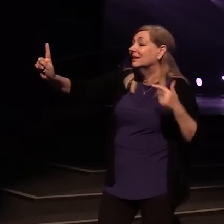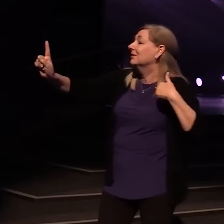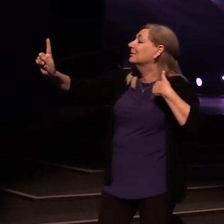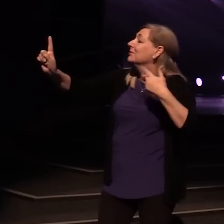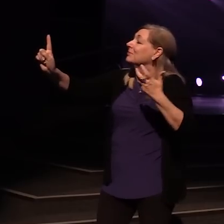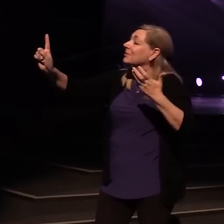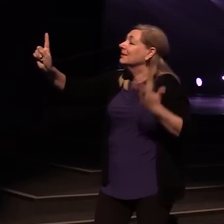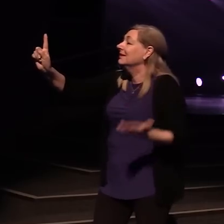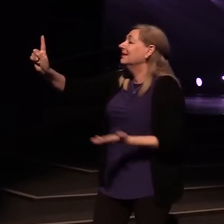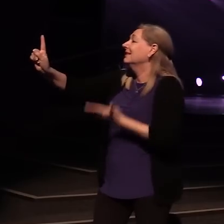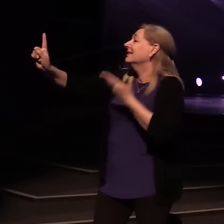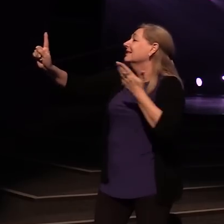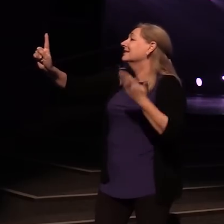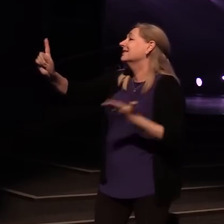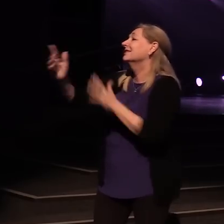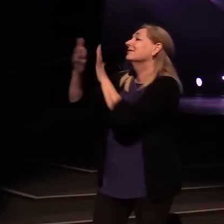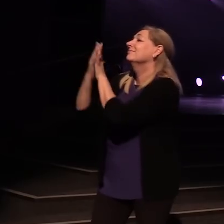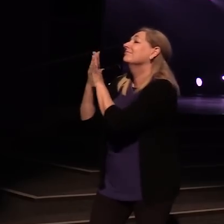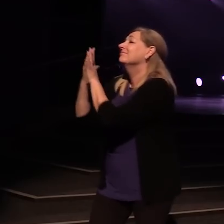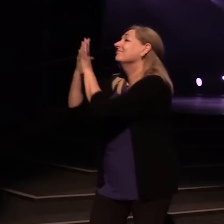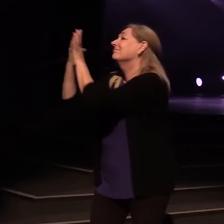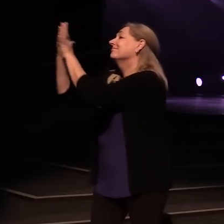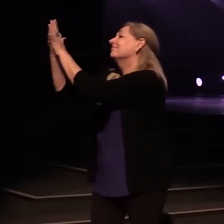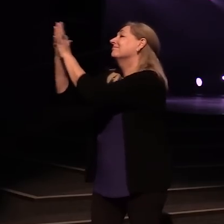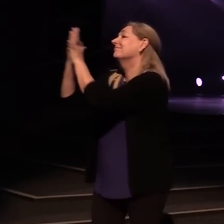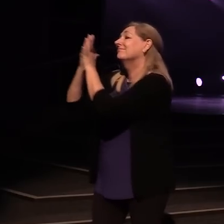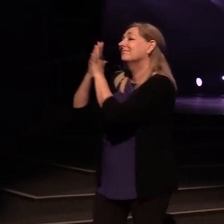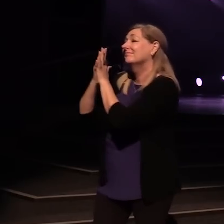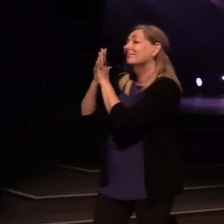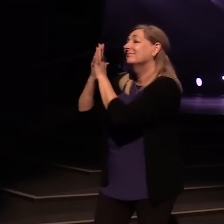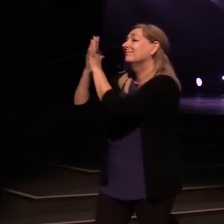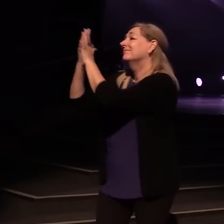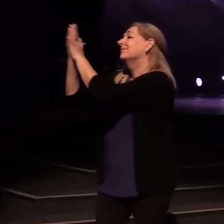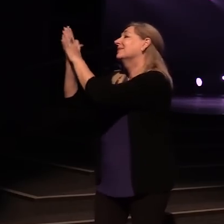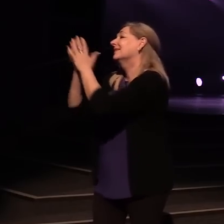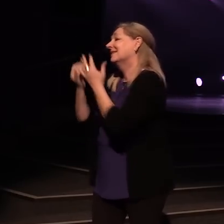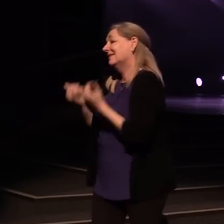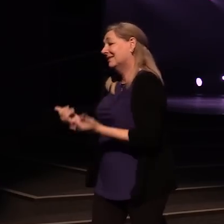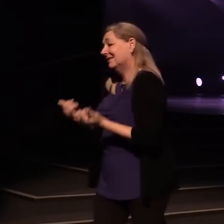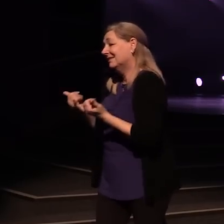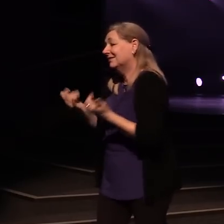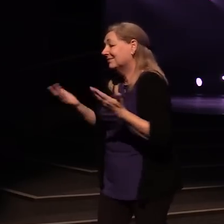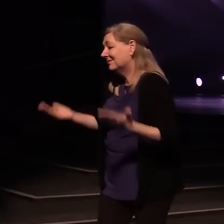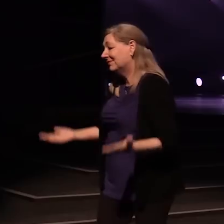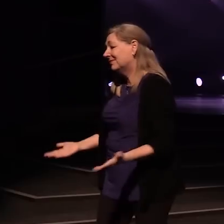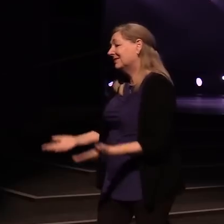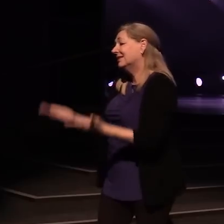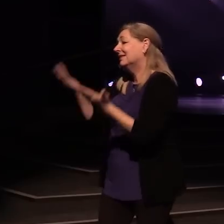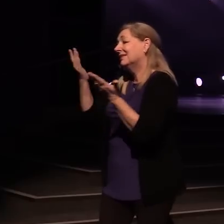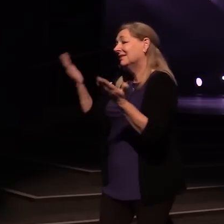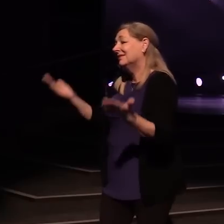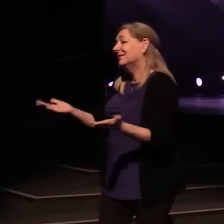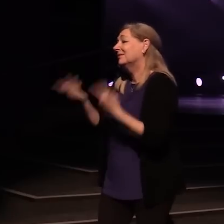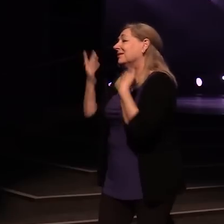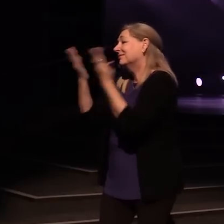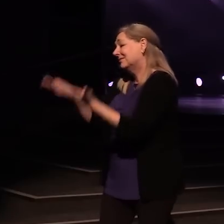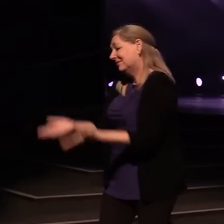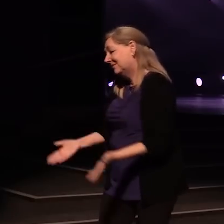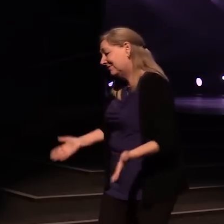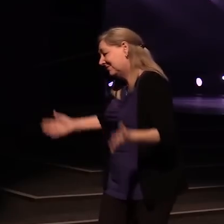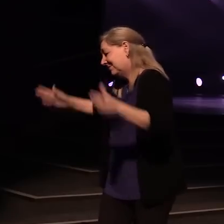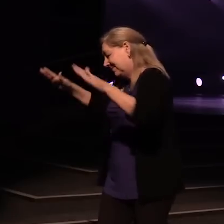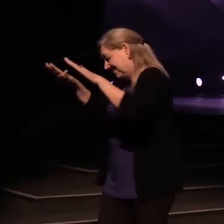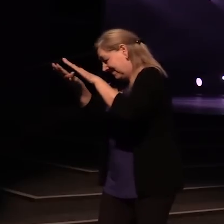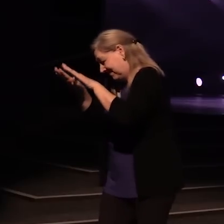not here for blessings. No, no, no, no. Oh, Jesus, You